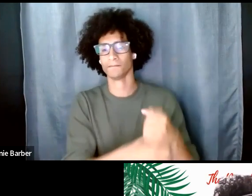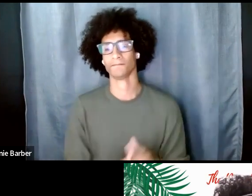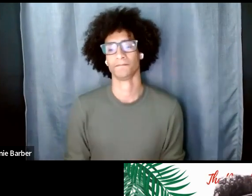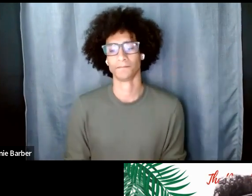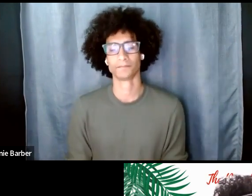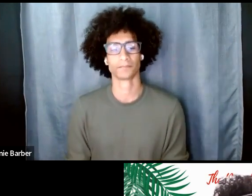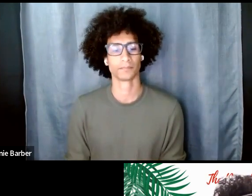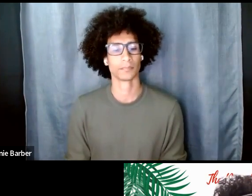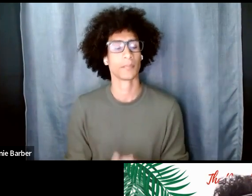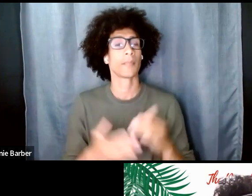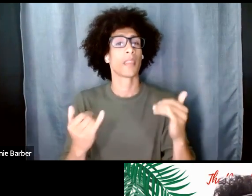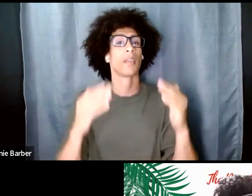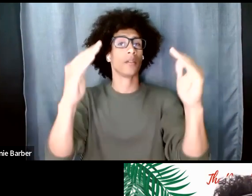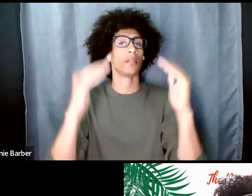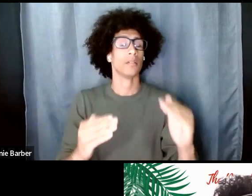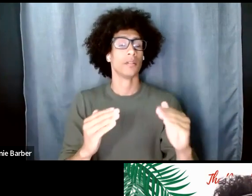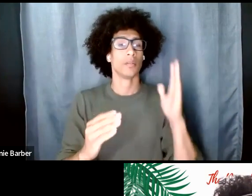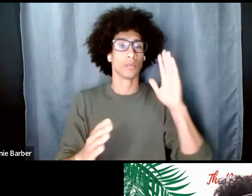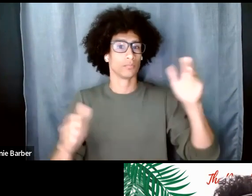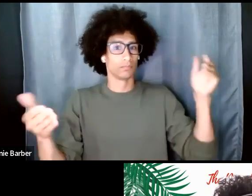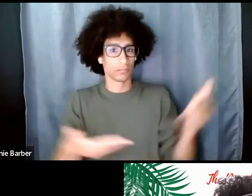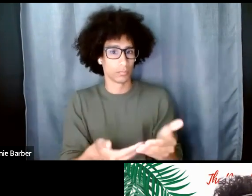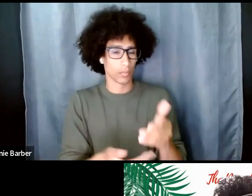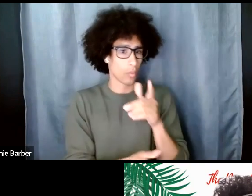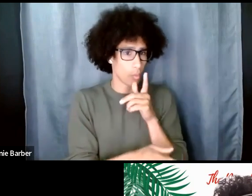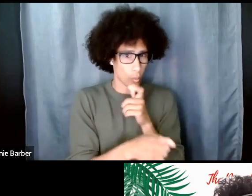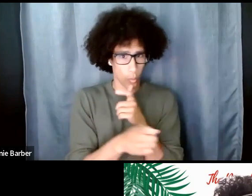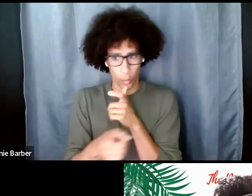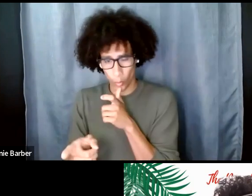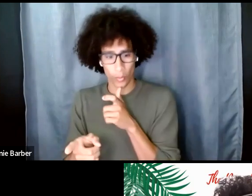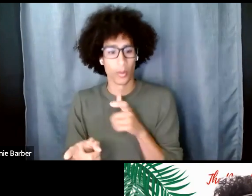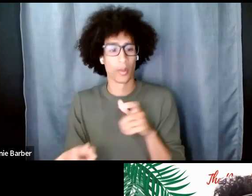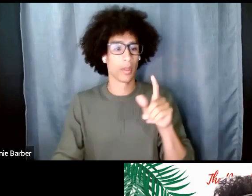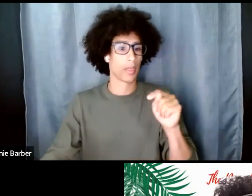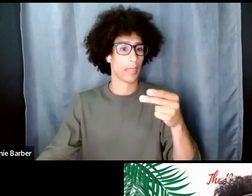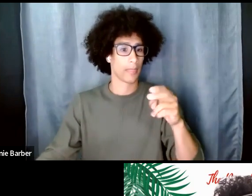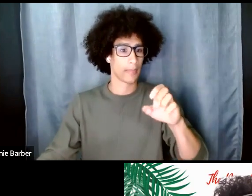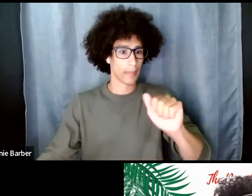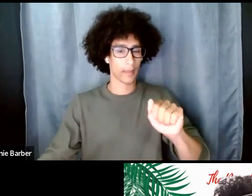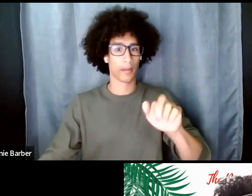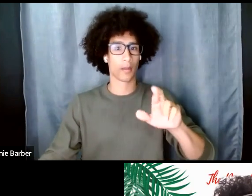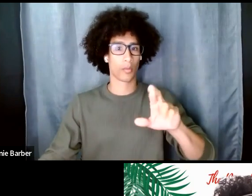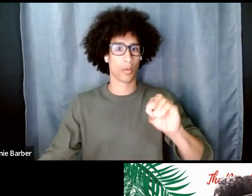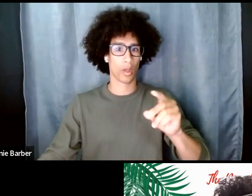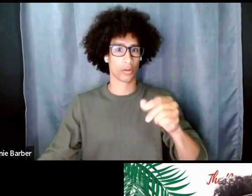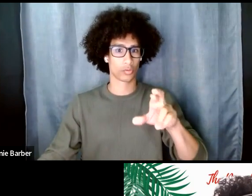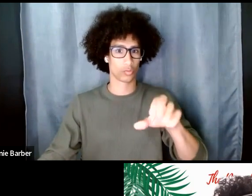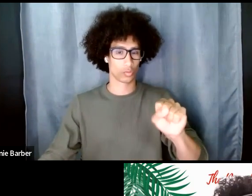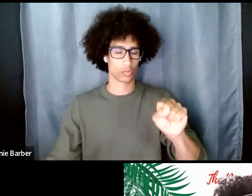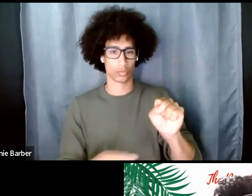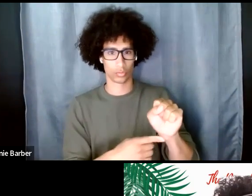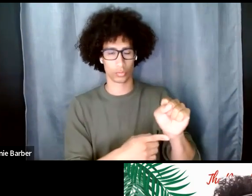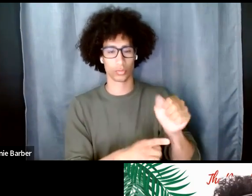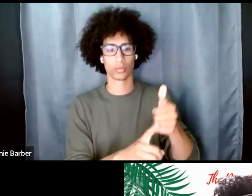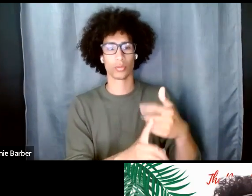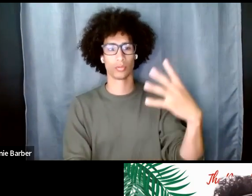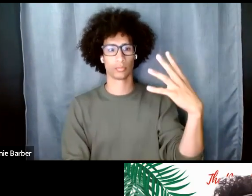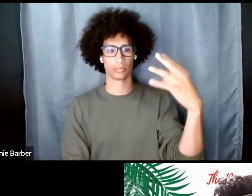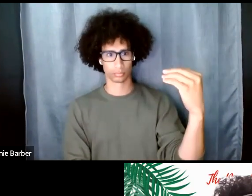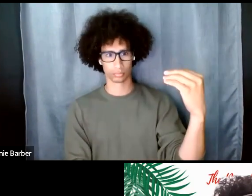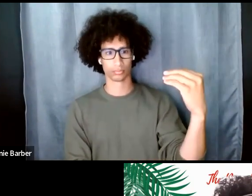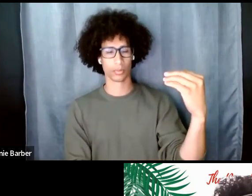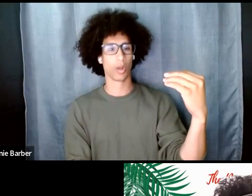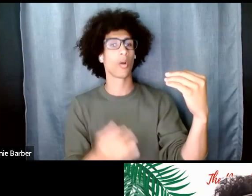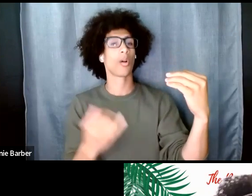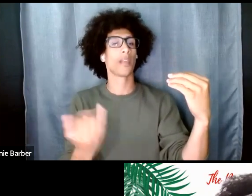and we have um thea rogers is in the room and they have their screen turned off but